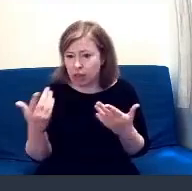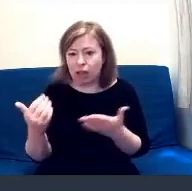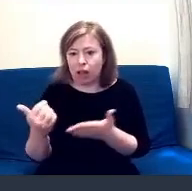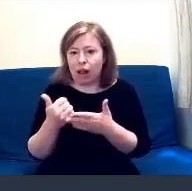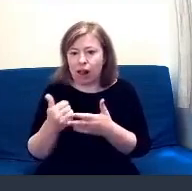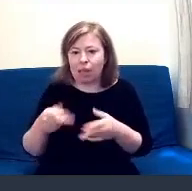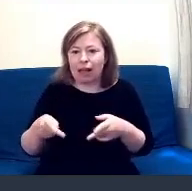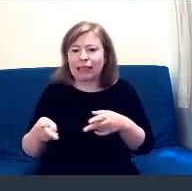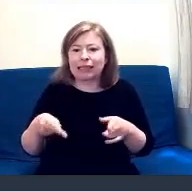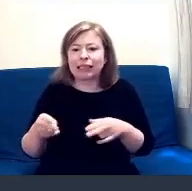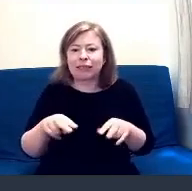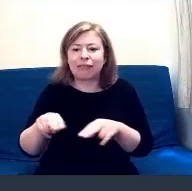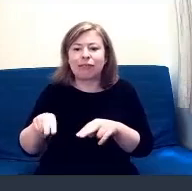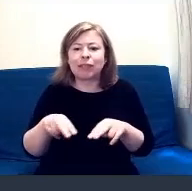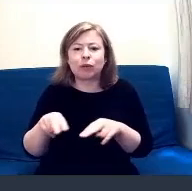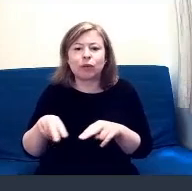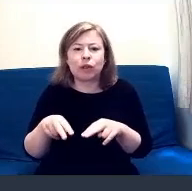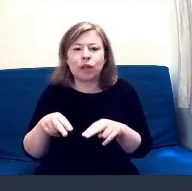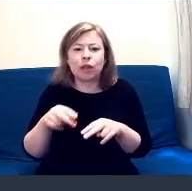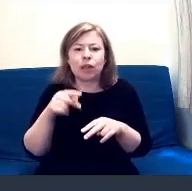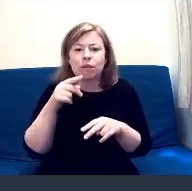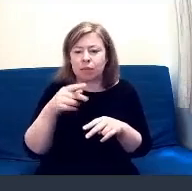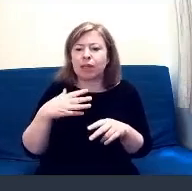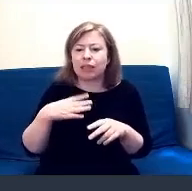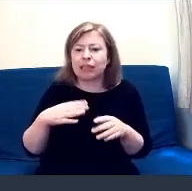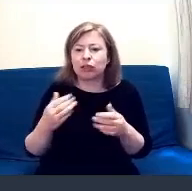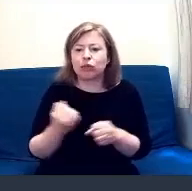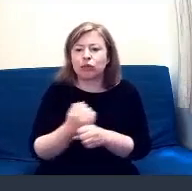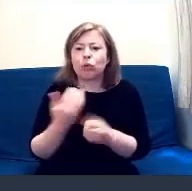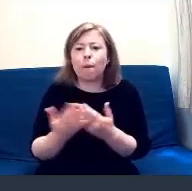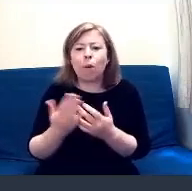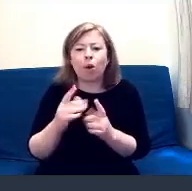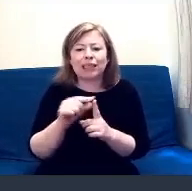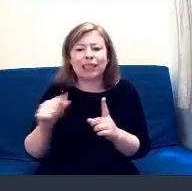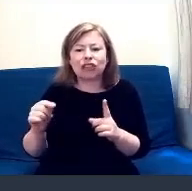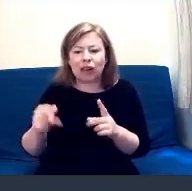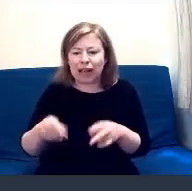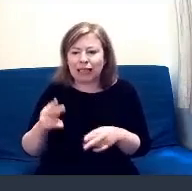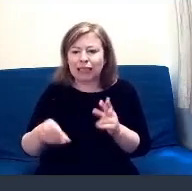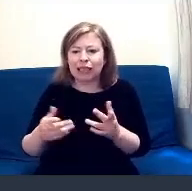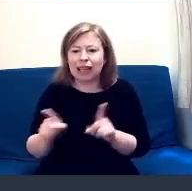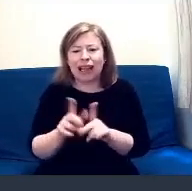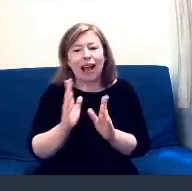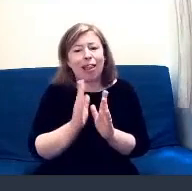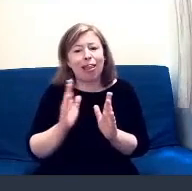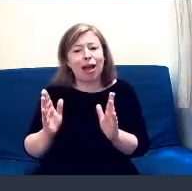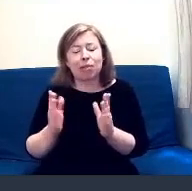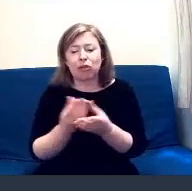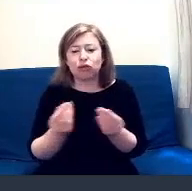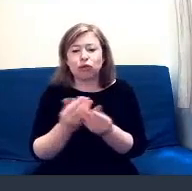But we are still looking for some more digital media editing to actually enhance this library. And it's a resource for anybody to use.